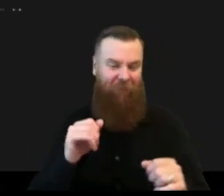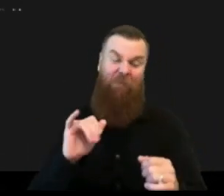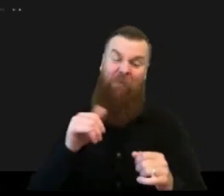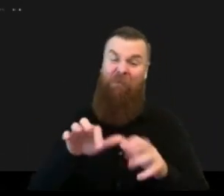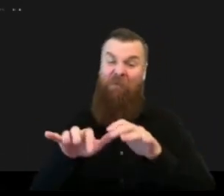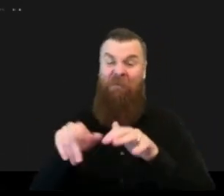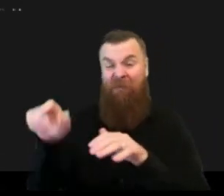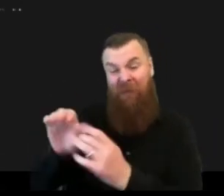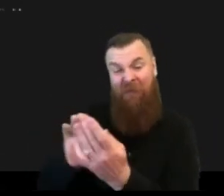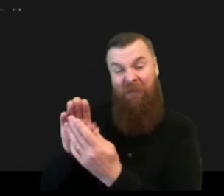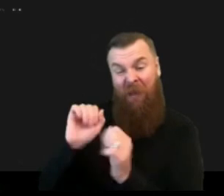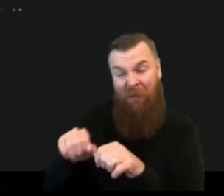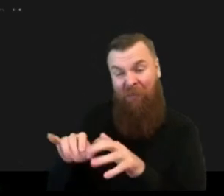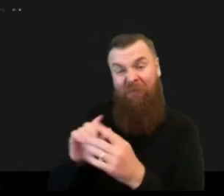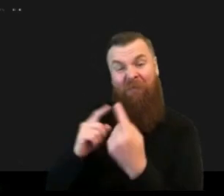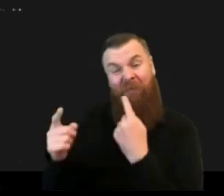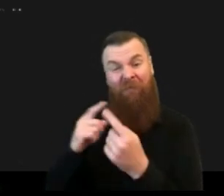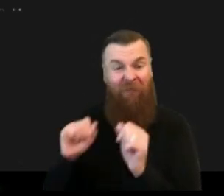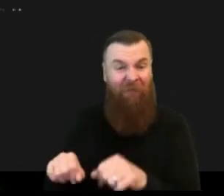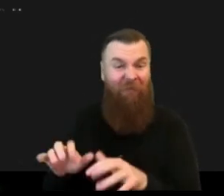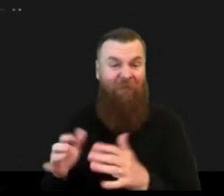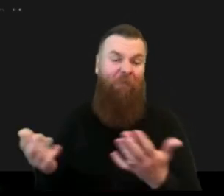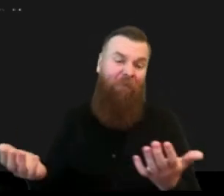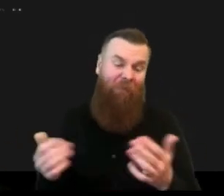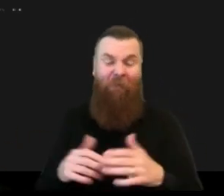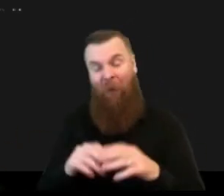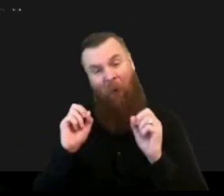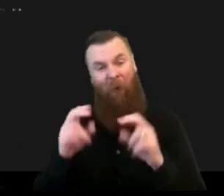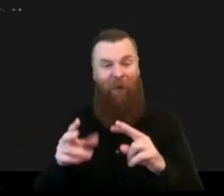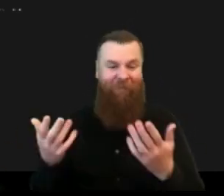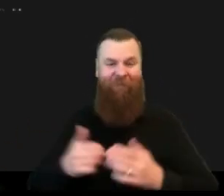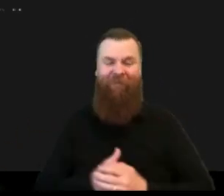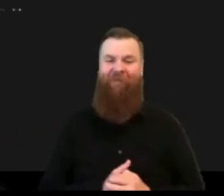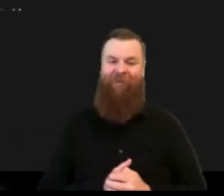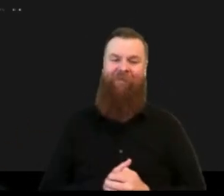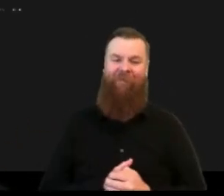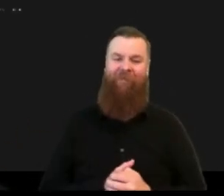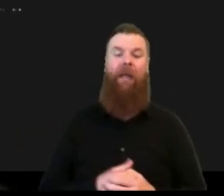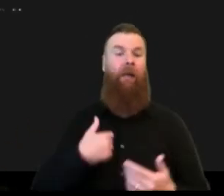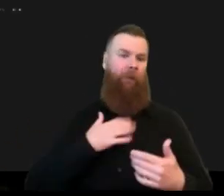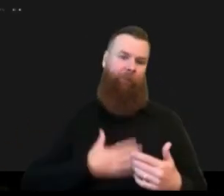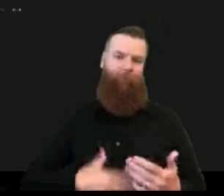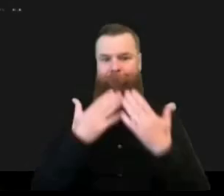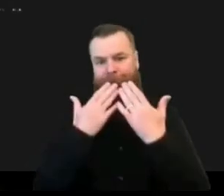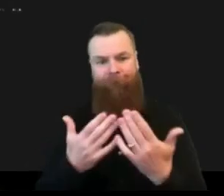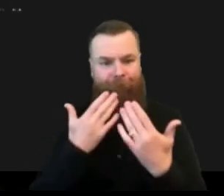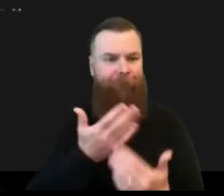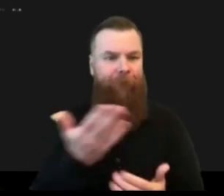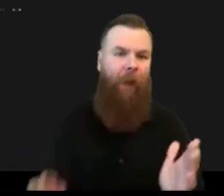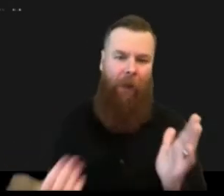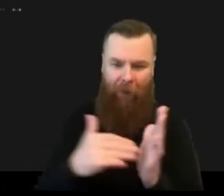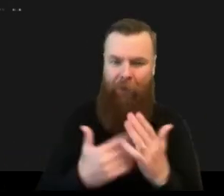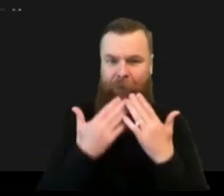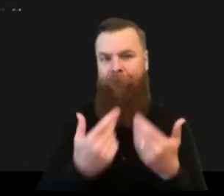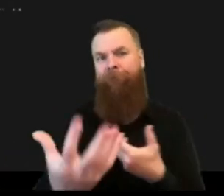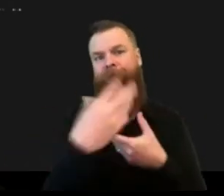could follow up but i want to thank everyone again for the for participating i think it was really interesting experience and